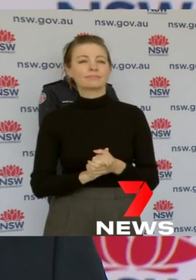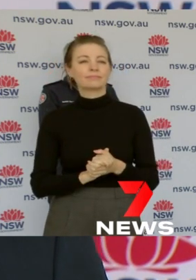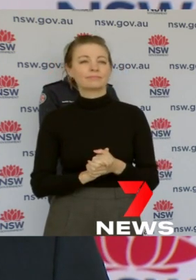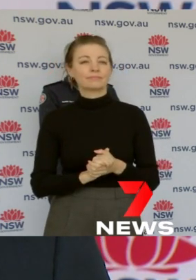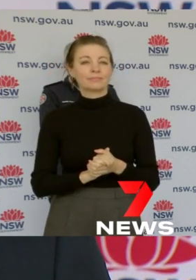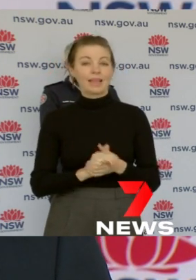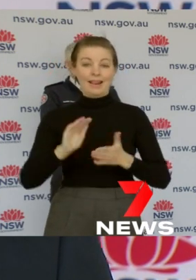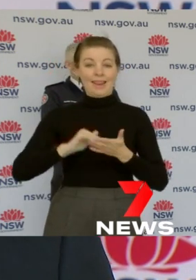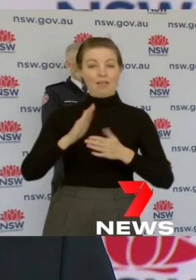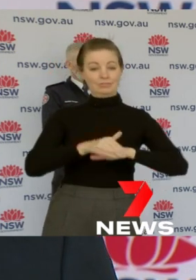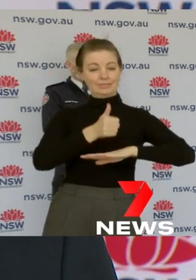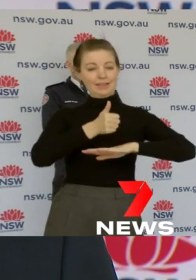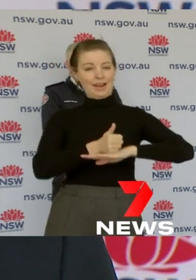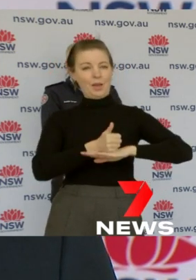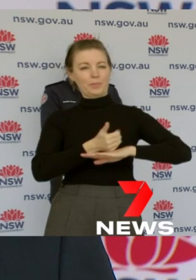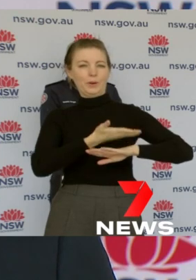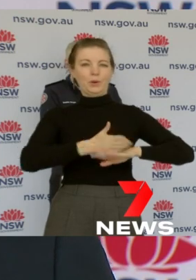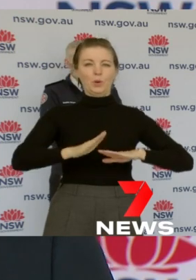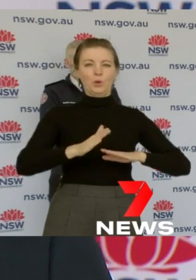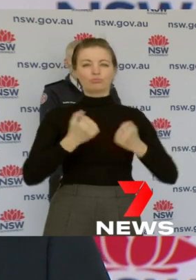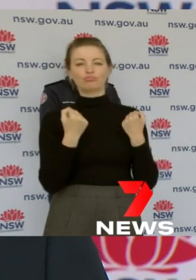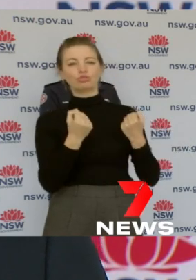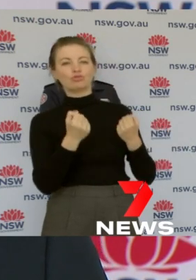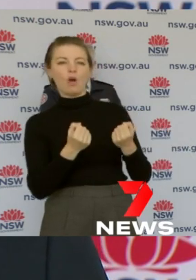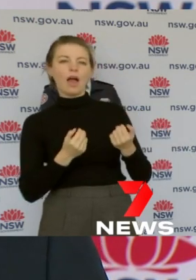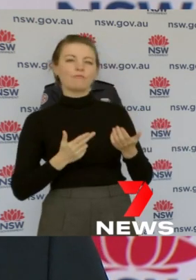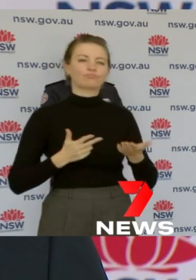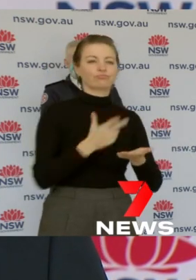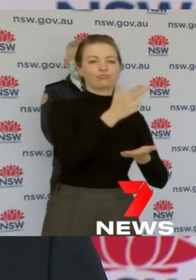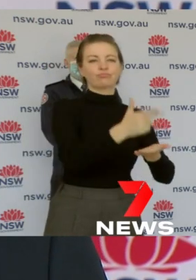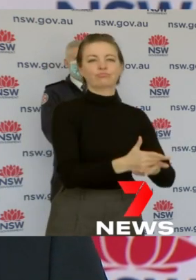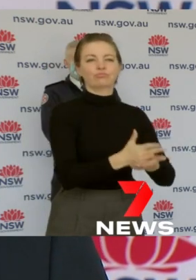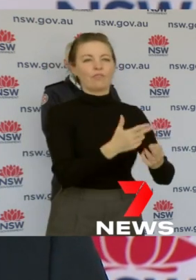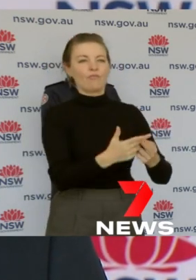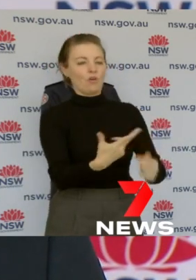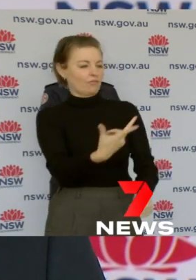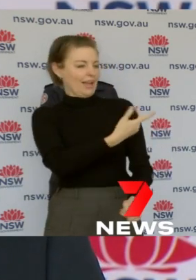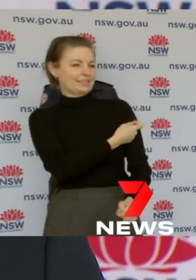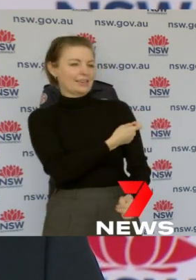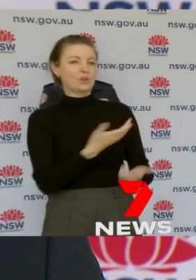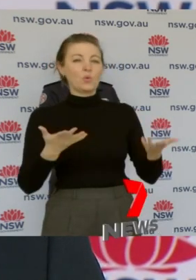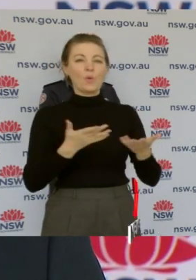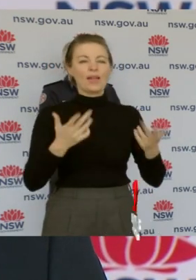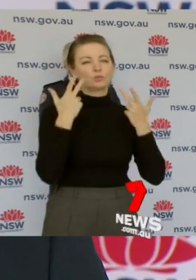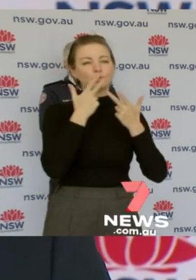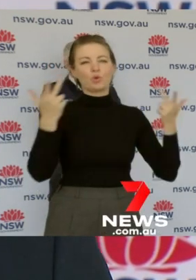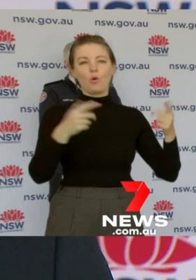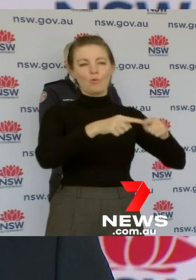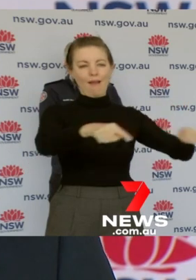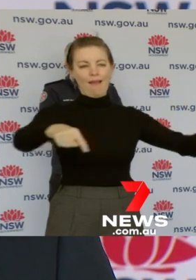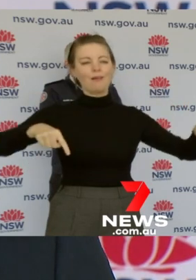through vaccination clinic opening in Dubbo today and that'll also be at the showground. I'm sure locals know exactly